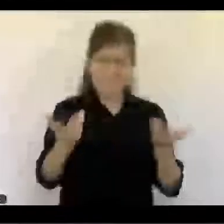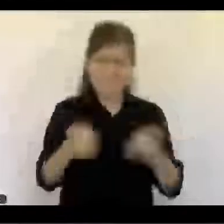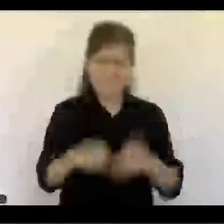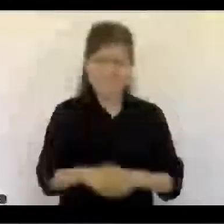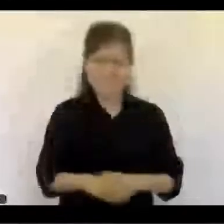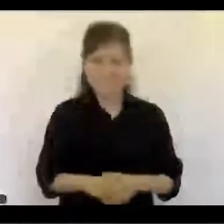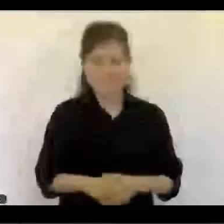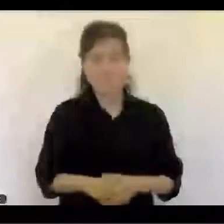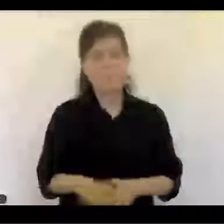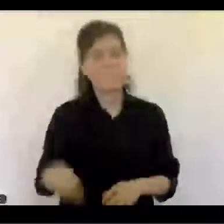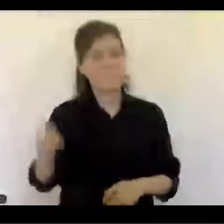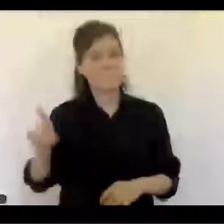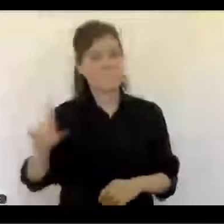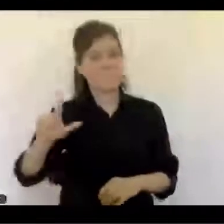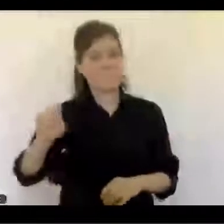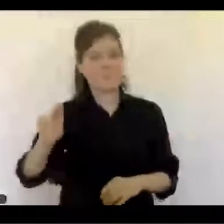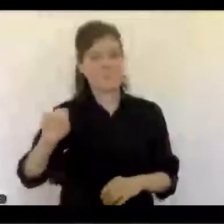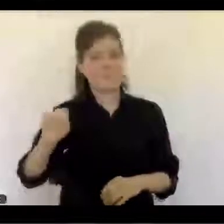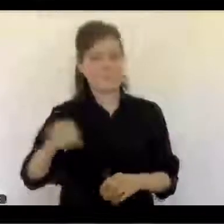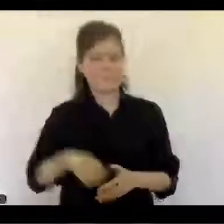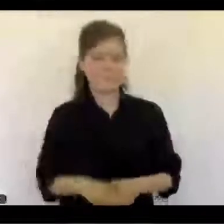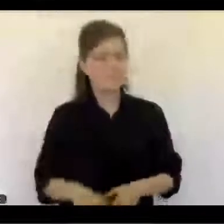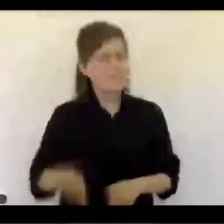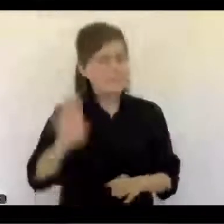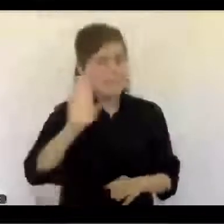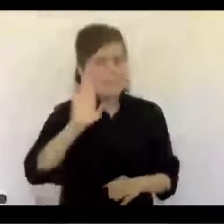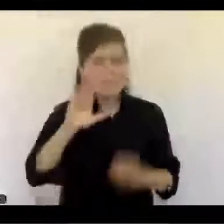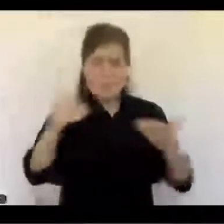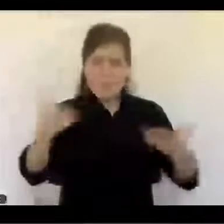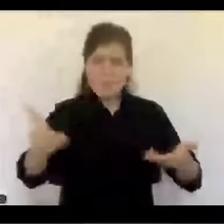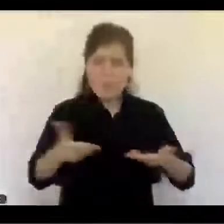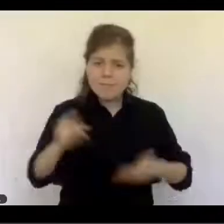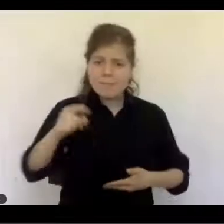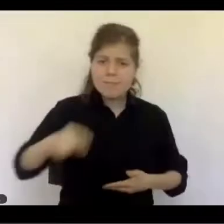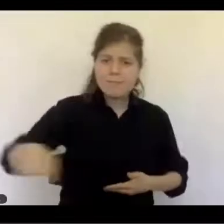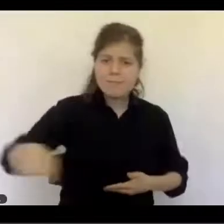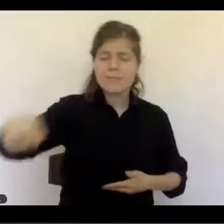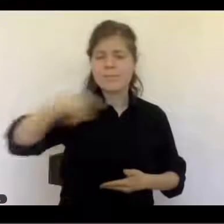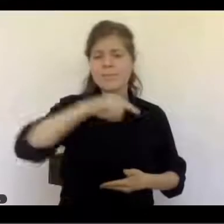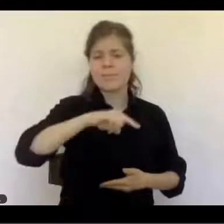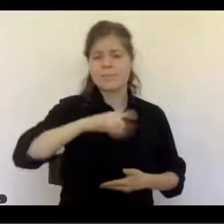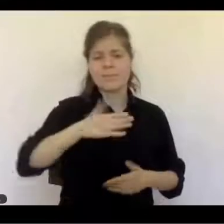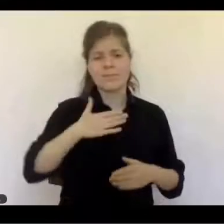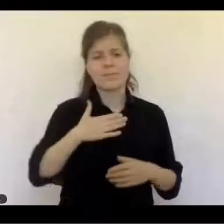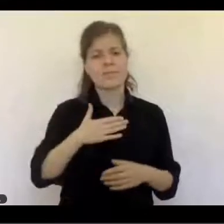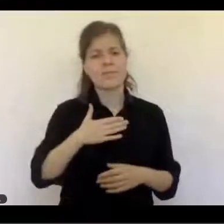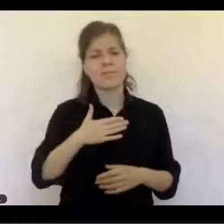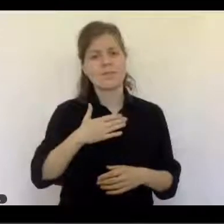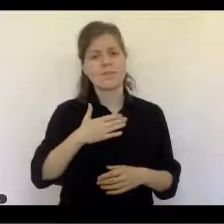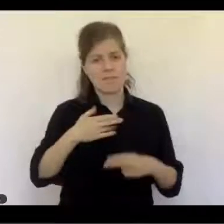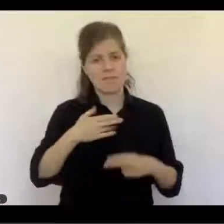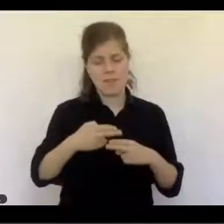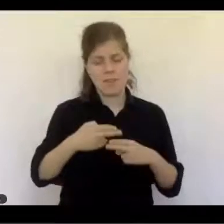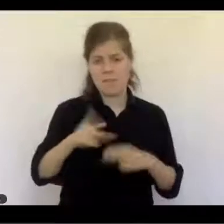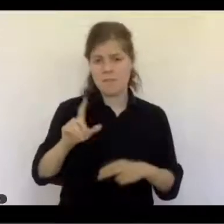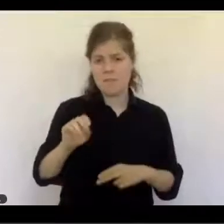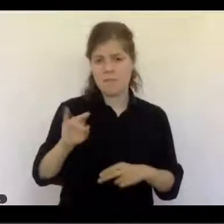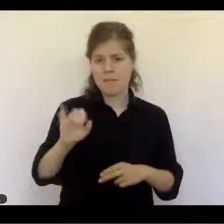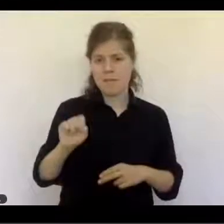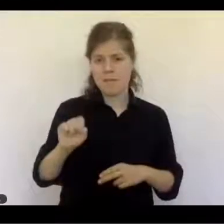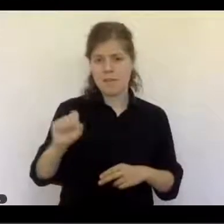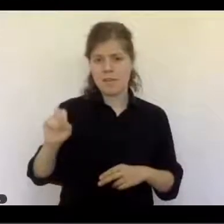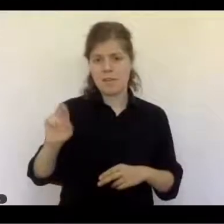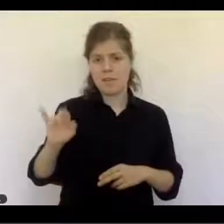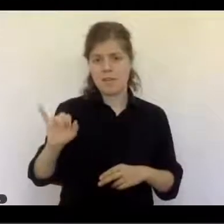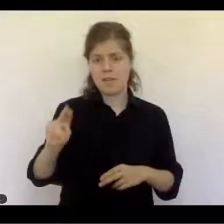Welcome, everyone, to this web chat. I'm Luis Oren. I'm currently the co-chair of